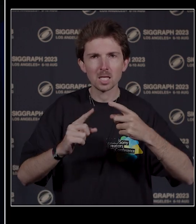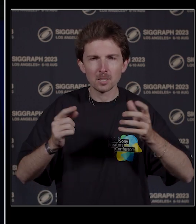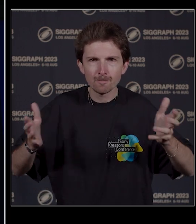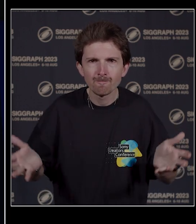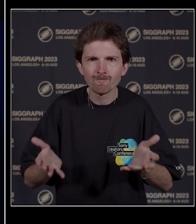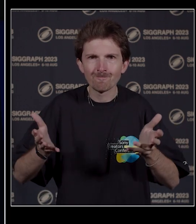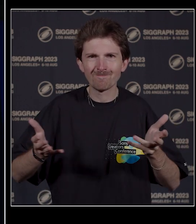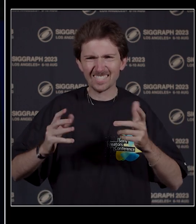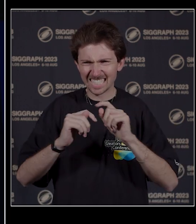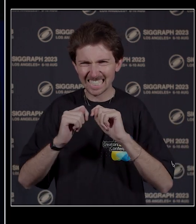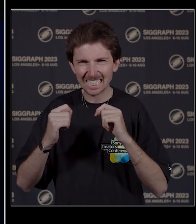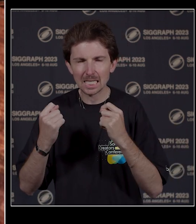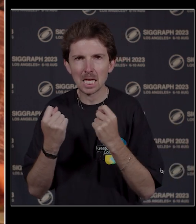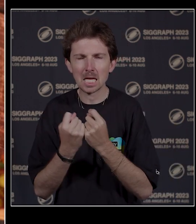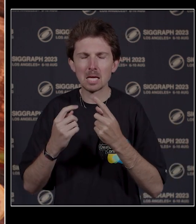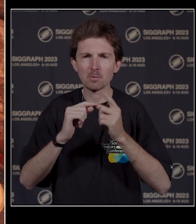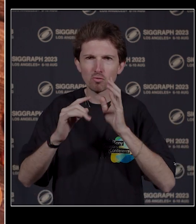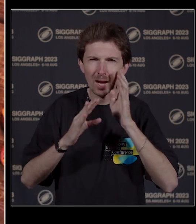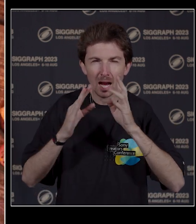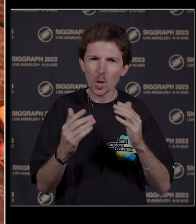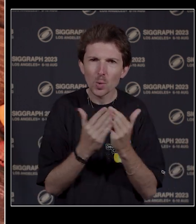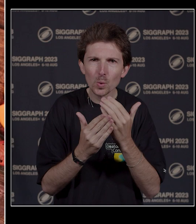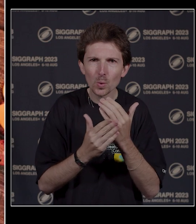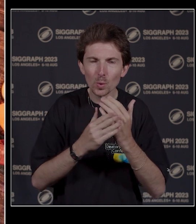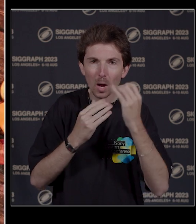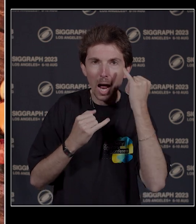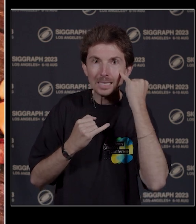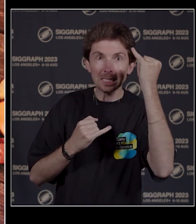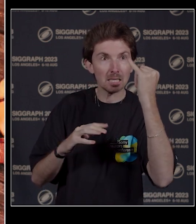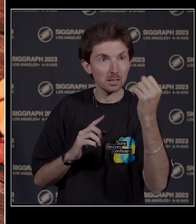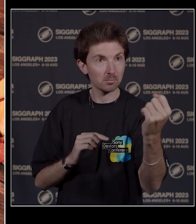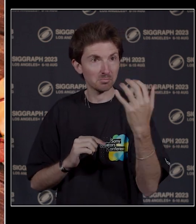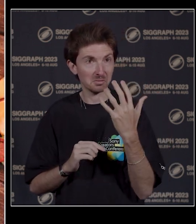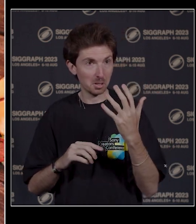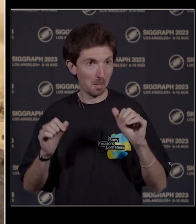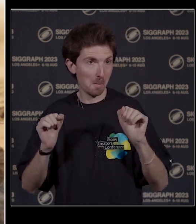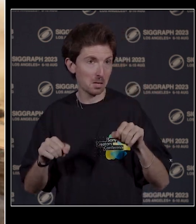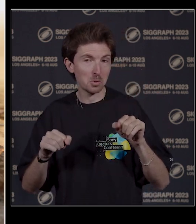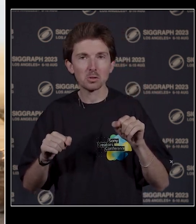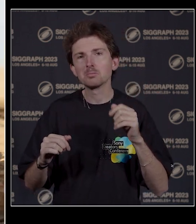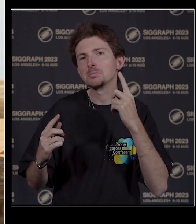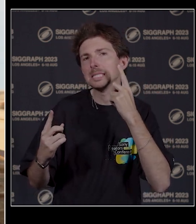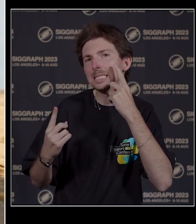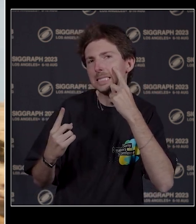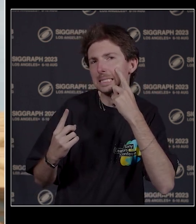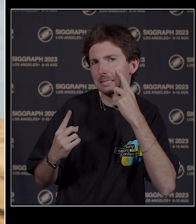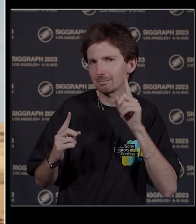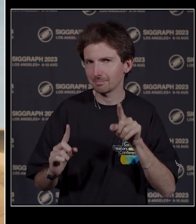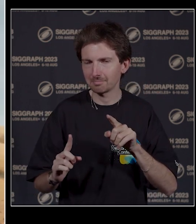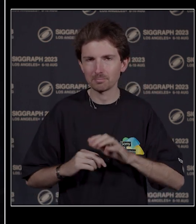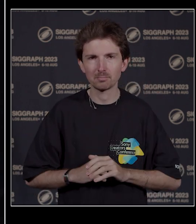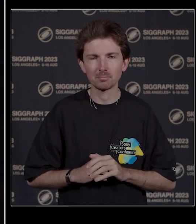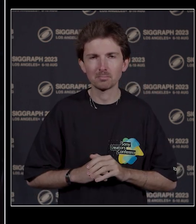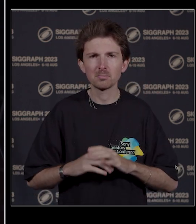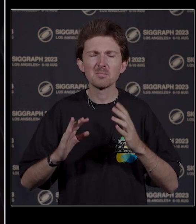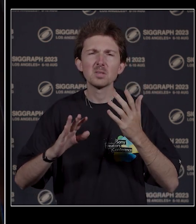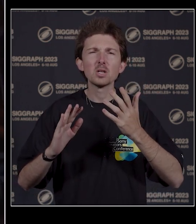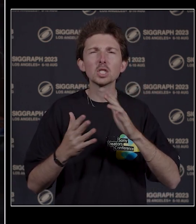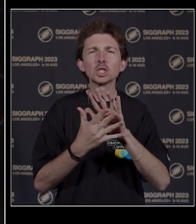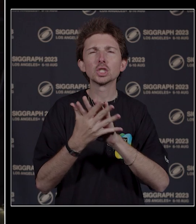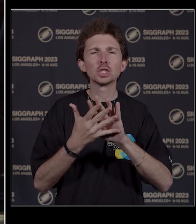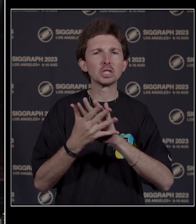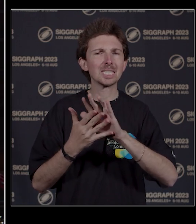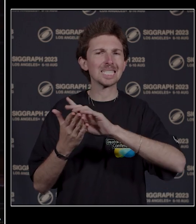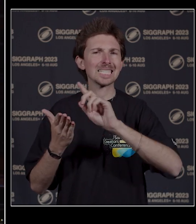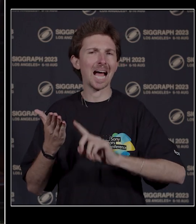and technical artists throughout its 30-plus year history. From elaborate concept designs to loose sketches on a napkin, those initial